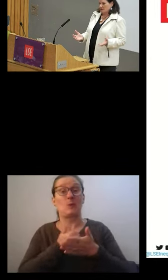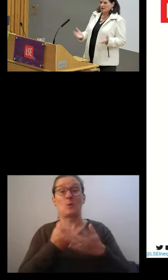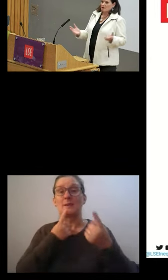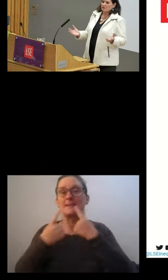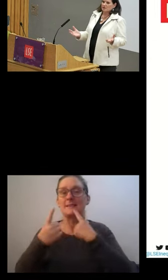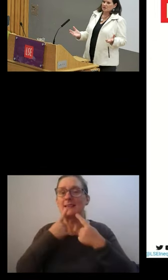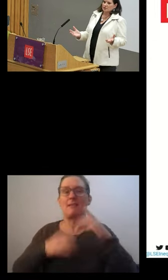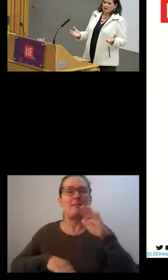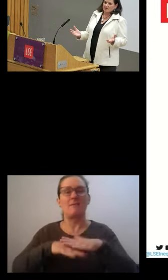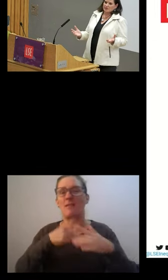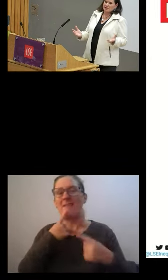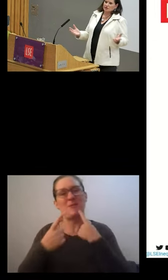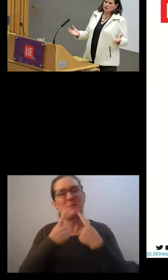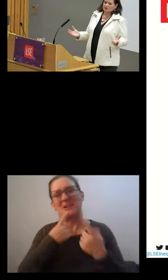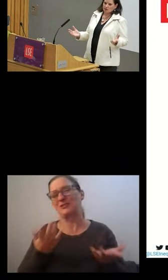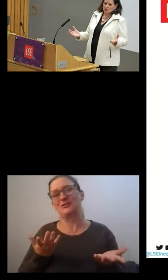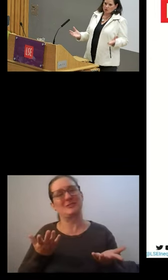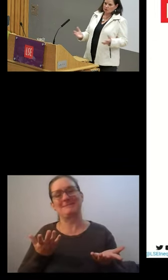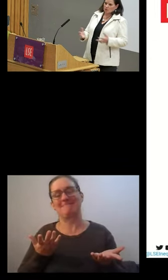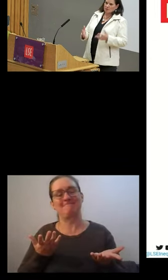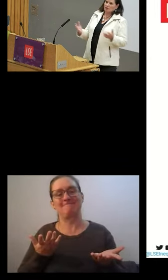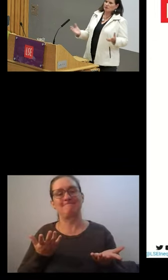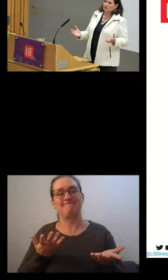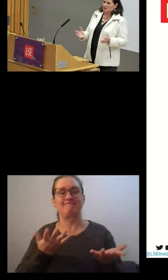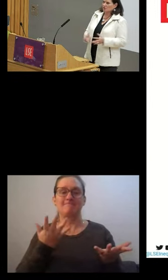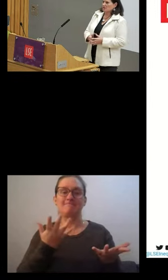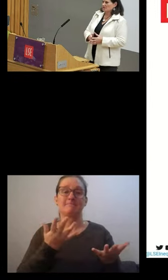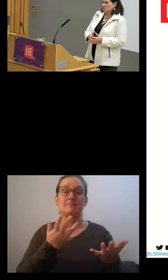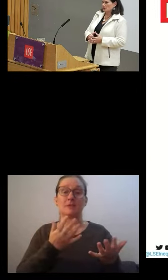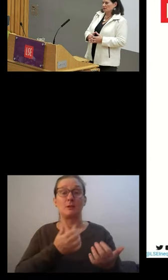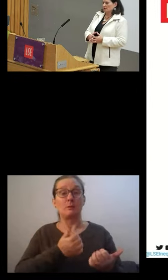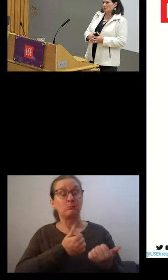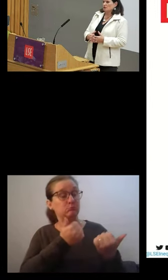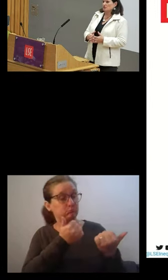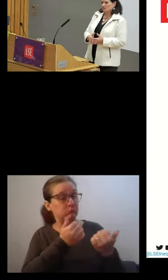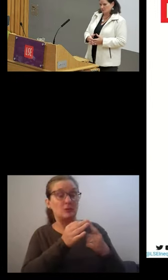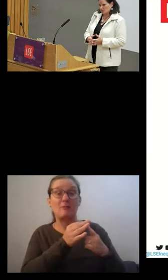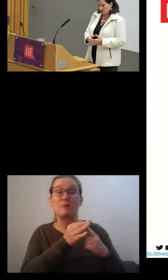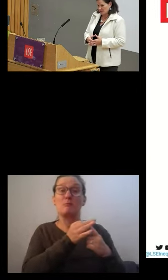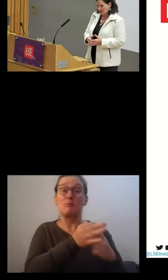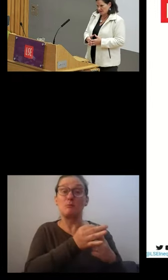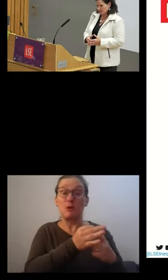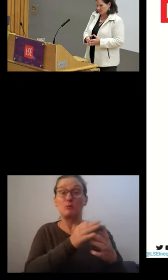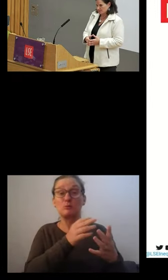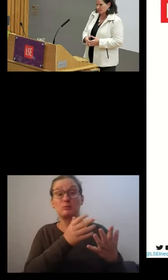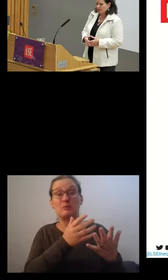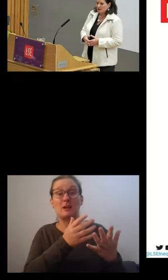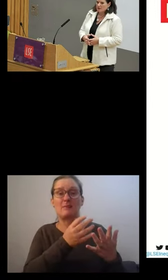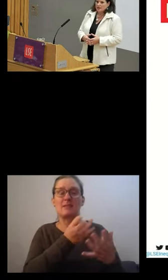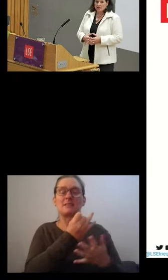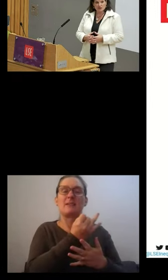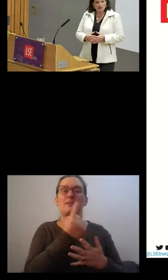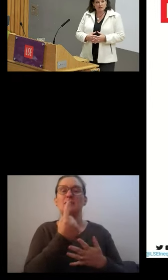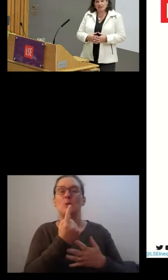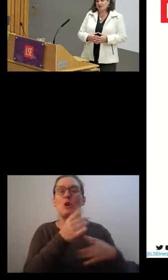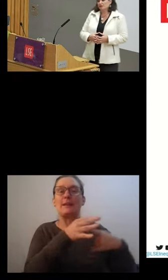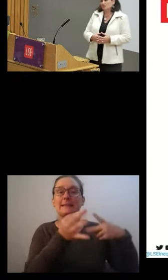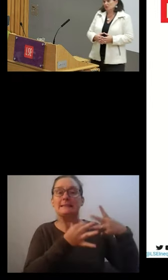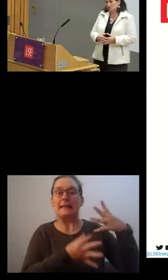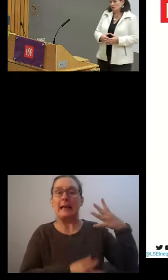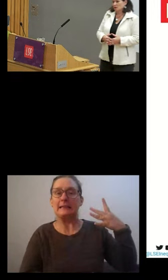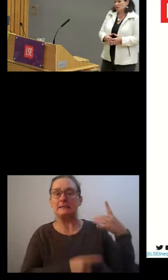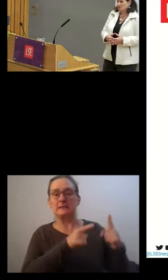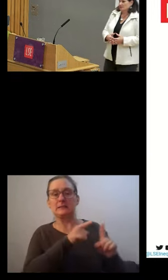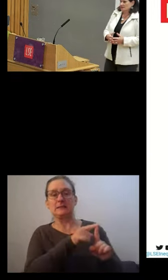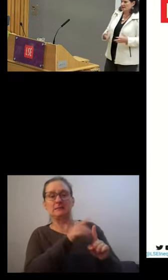have. So the ILO, for example, has a measure of decent work or proposal for measuring decent work that includes 71 indicators. I don't know of any